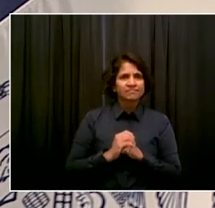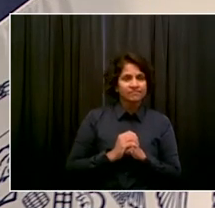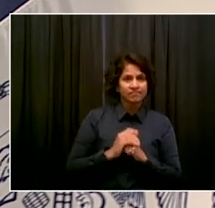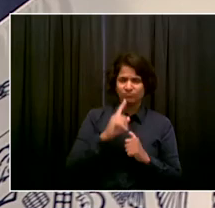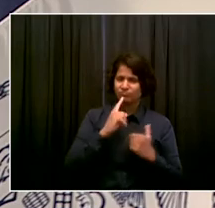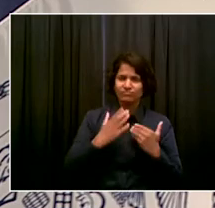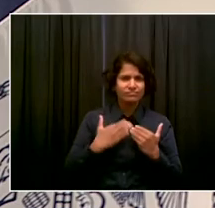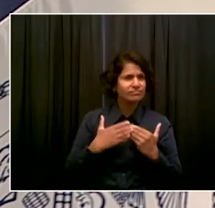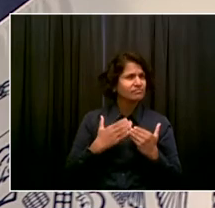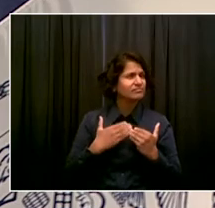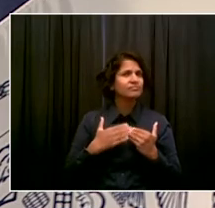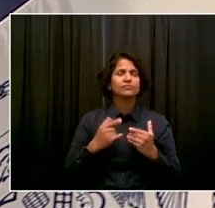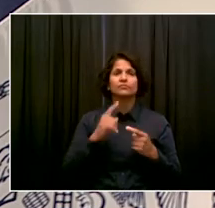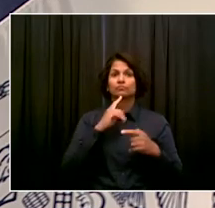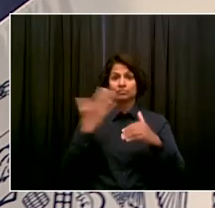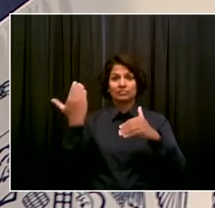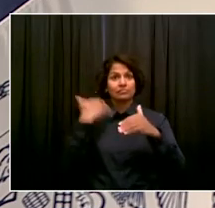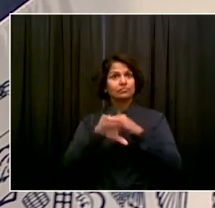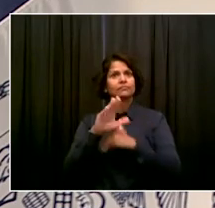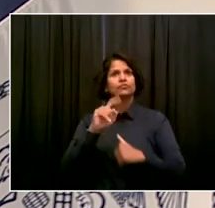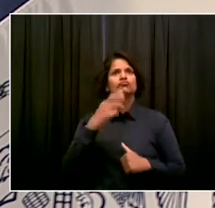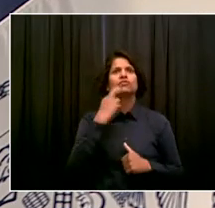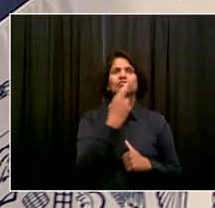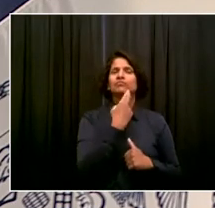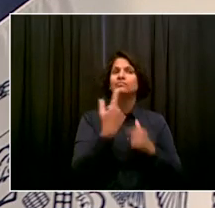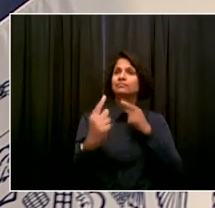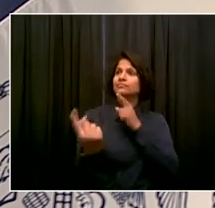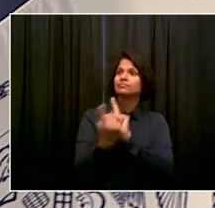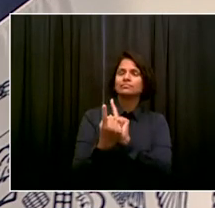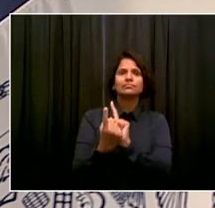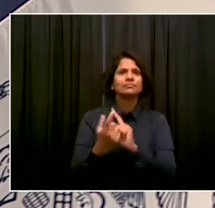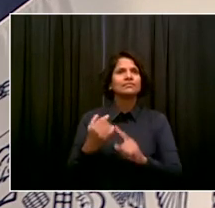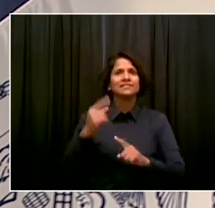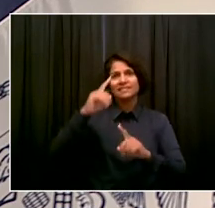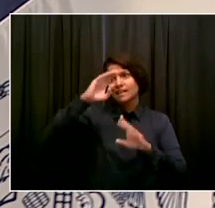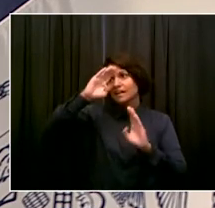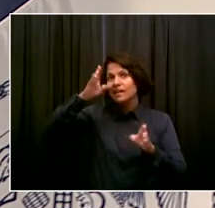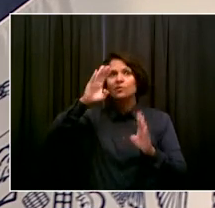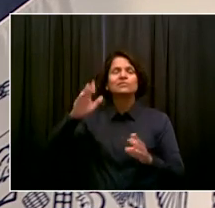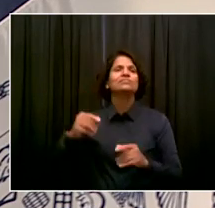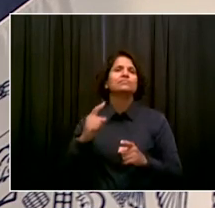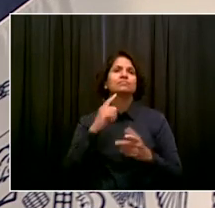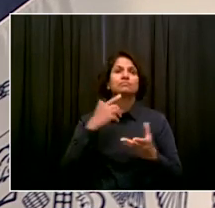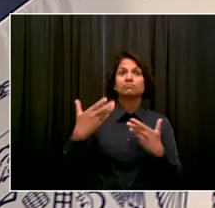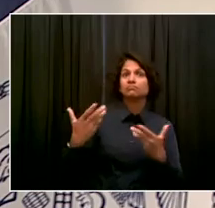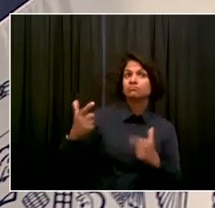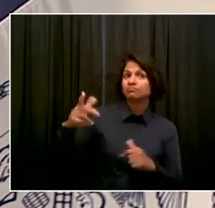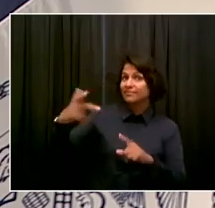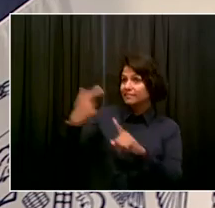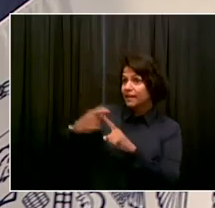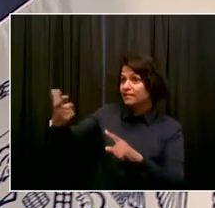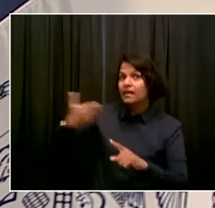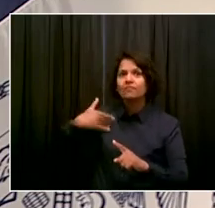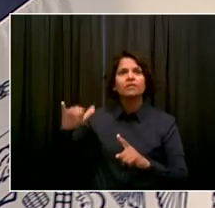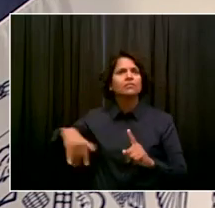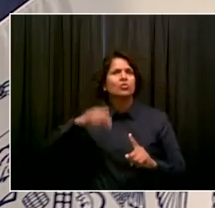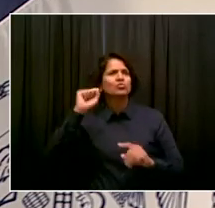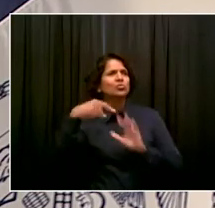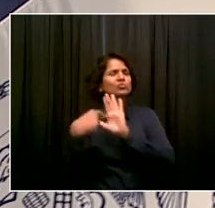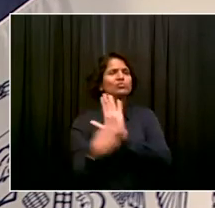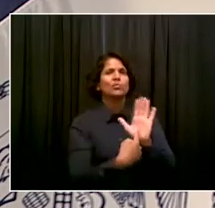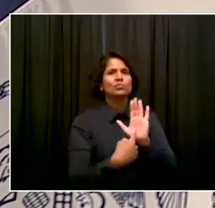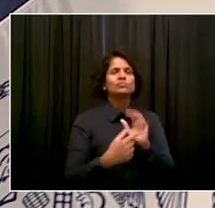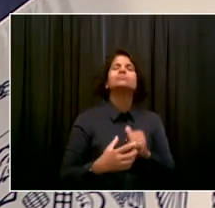You check their vaccination status. If they have it, great. they don't, turn around. Dr. Choksi, you want to speak to that?